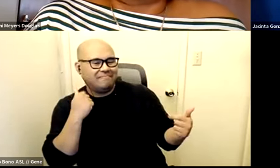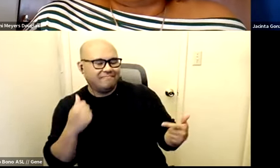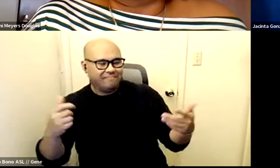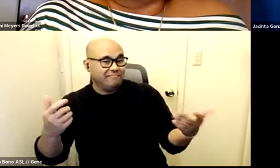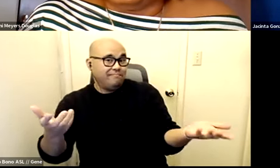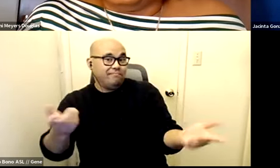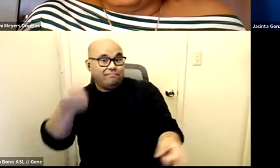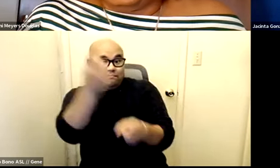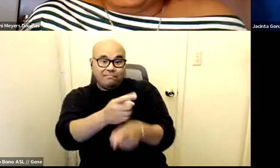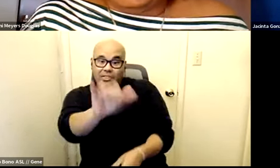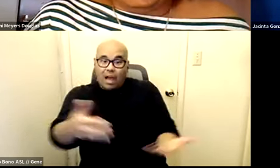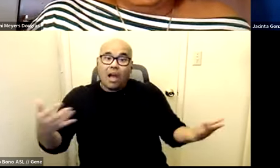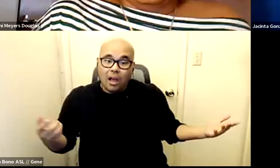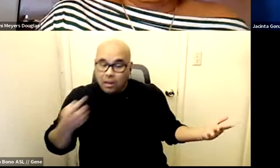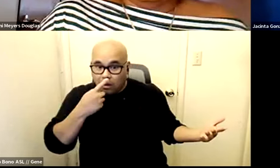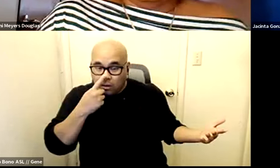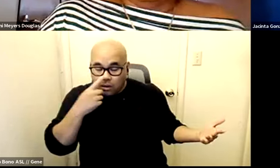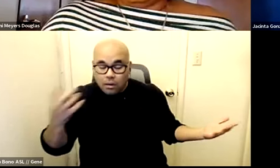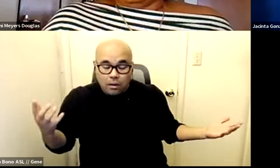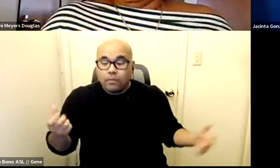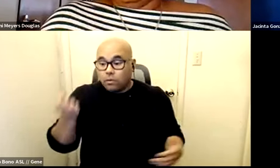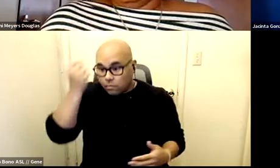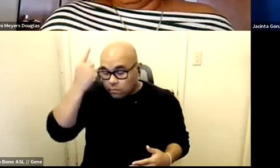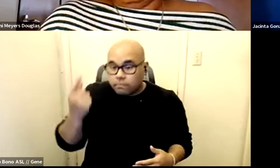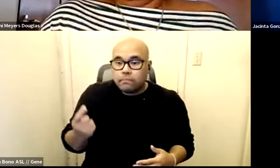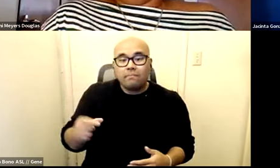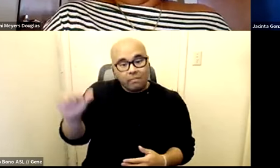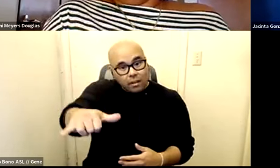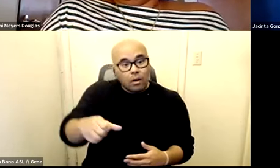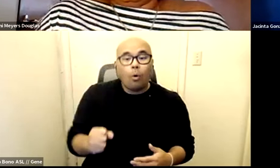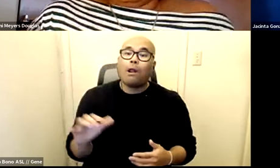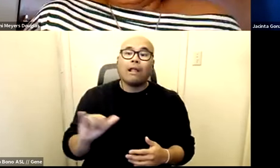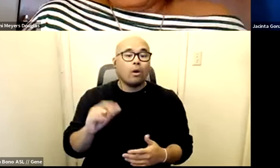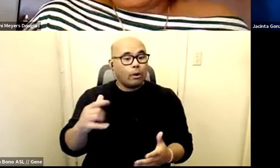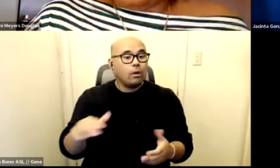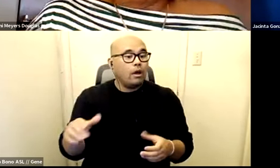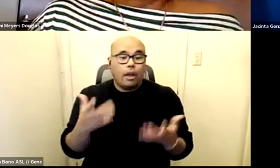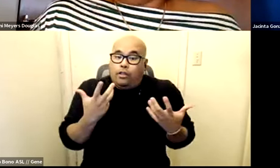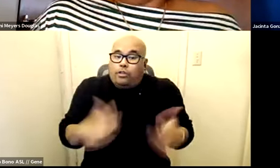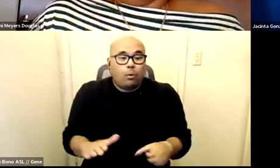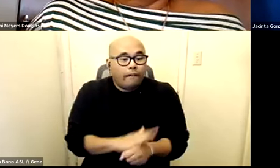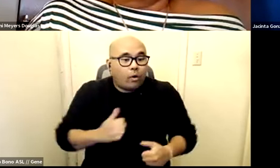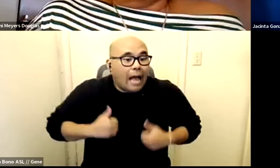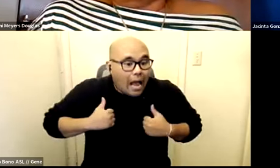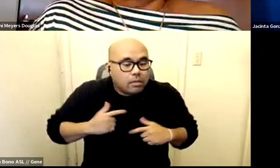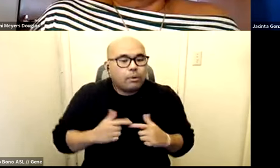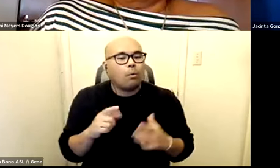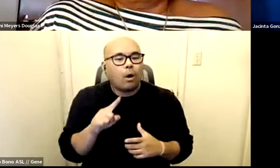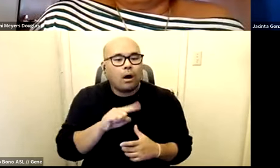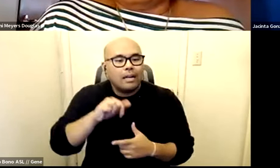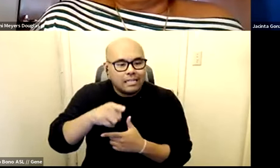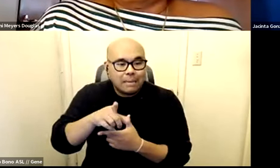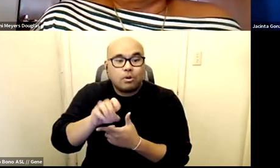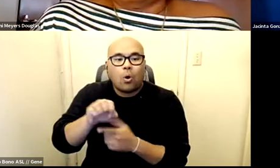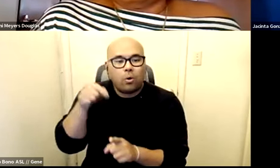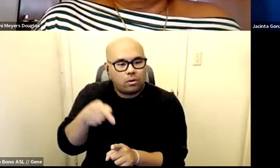me you understand um they will not ask you for your full address but they will ask you your zip code because they want to know that